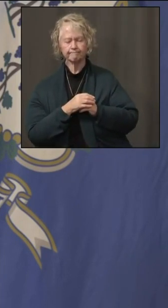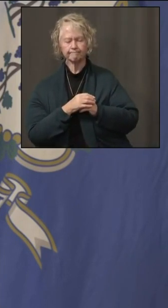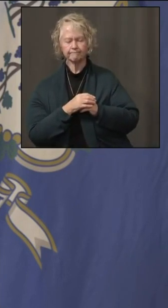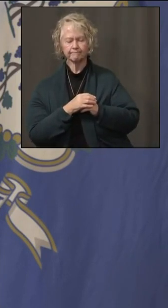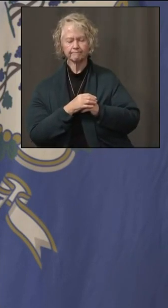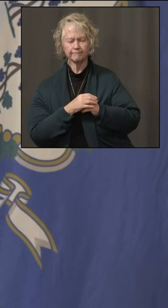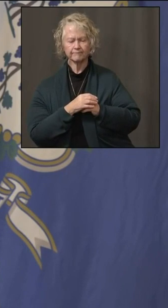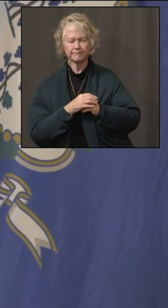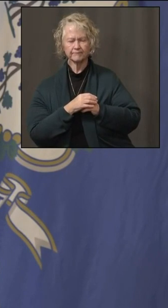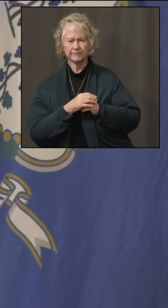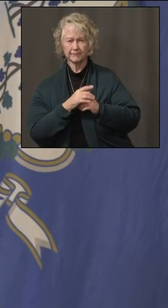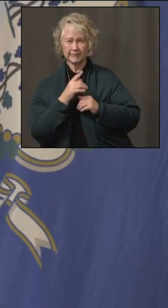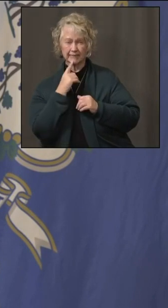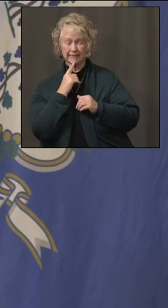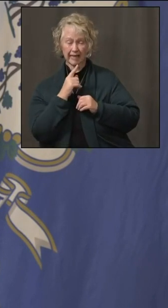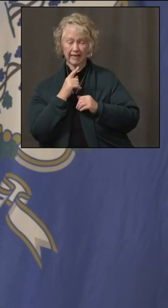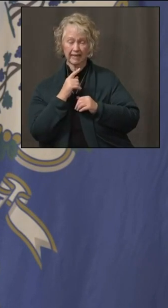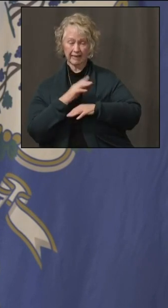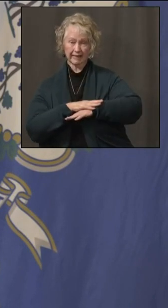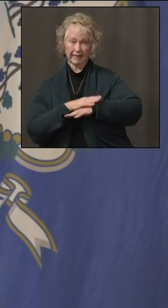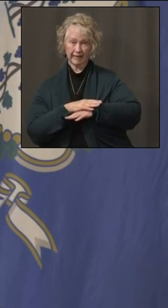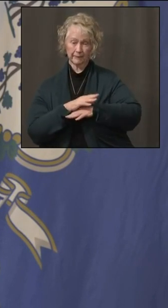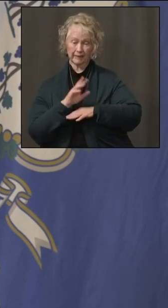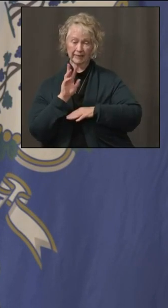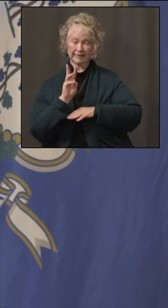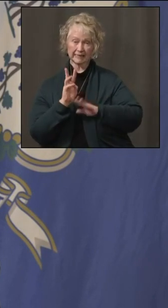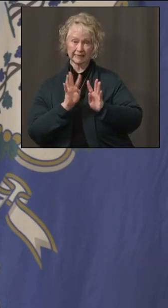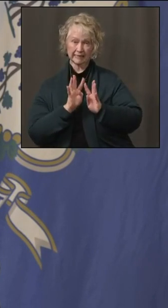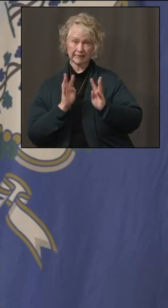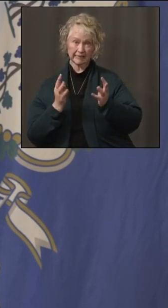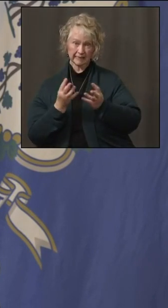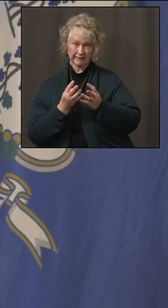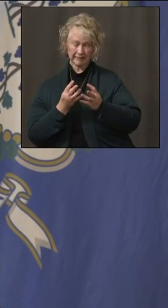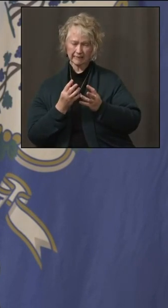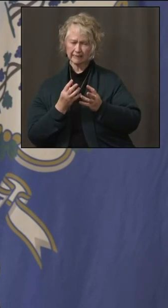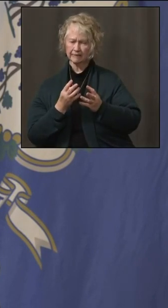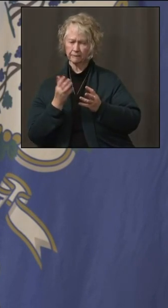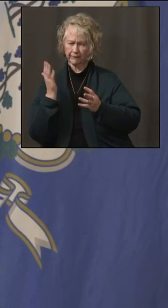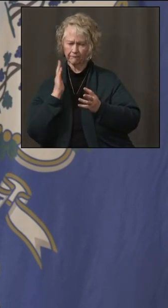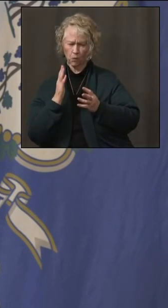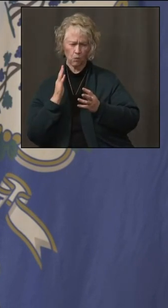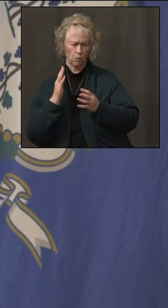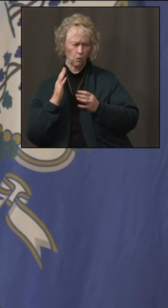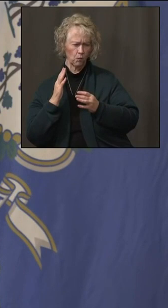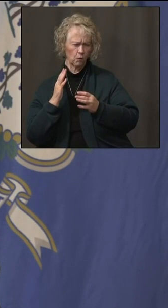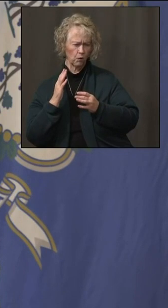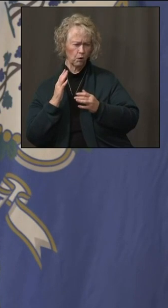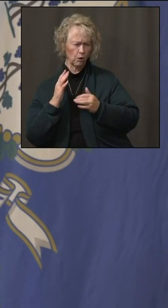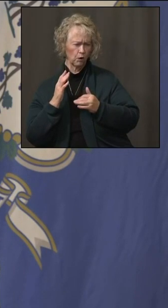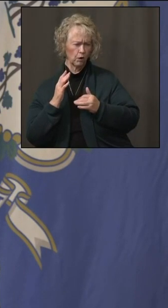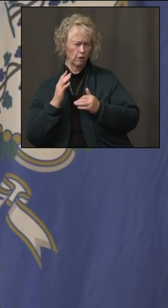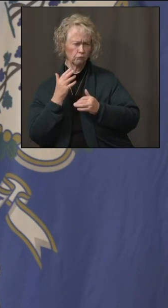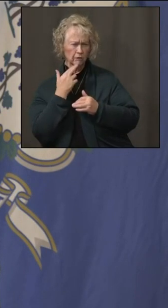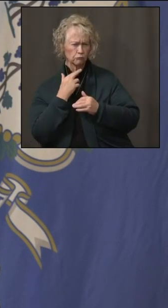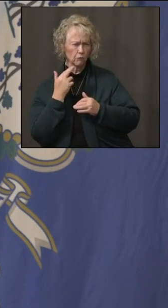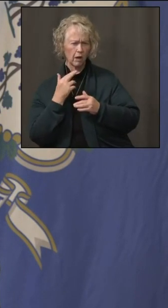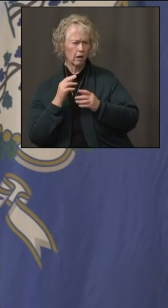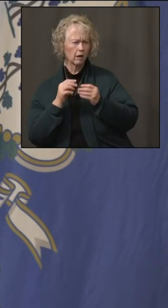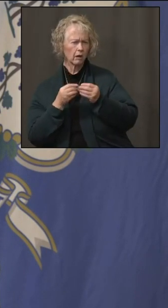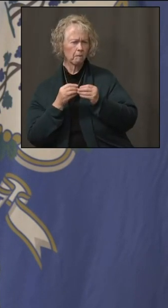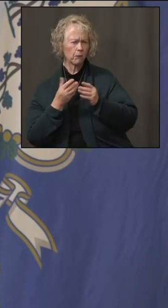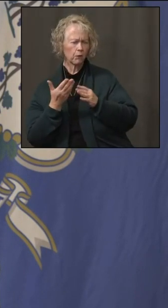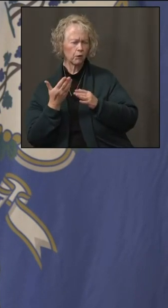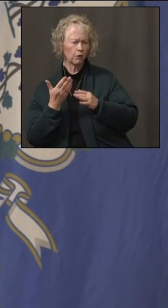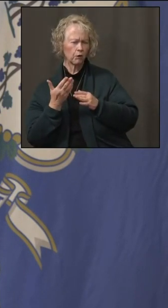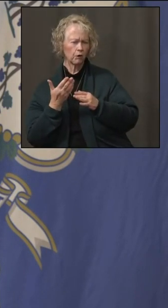And the six people at a table, that's down from what you said earlier, right? Were you saying eight people at a table in a restaurant when we talked